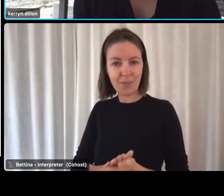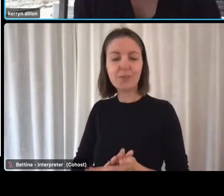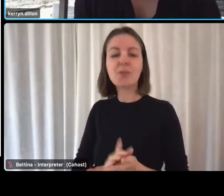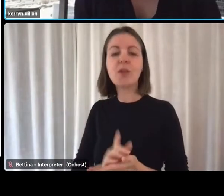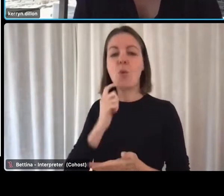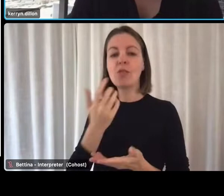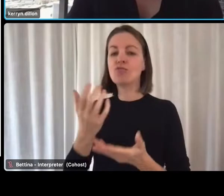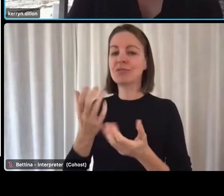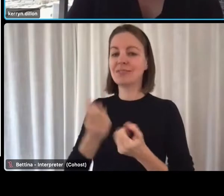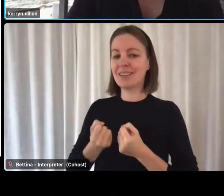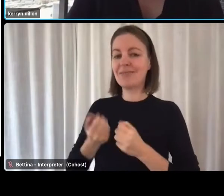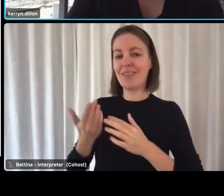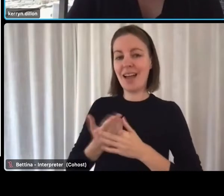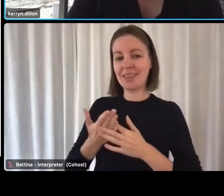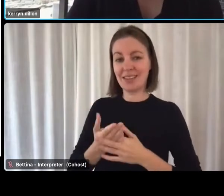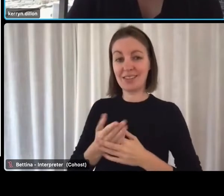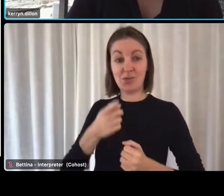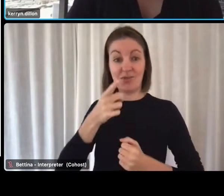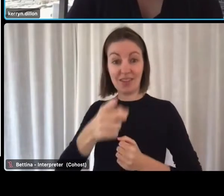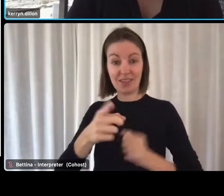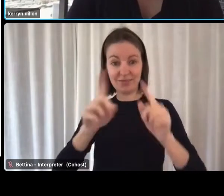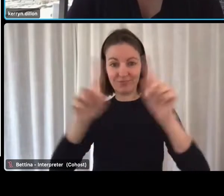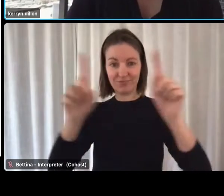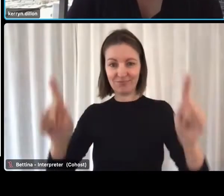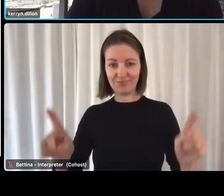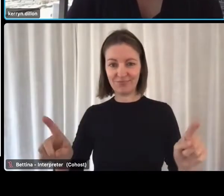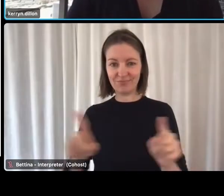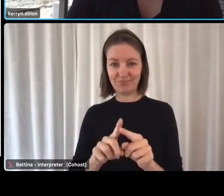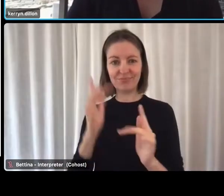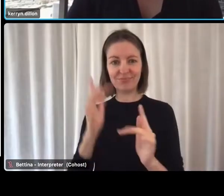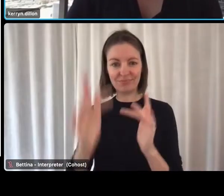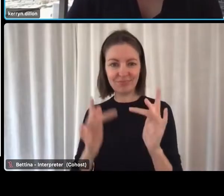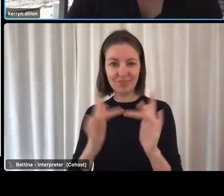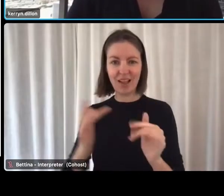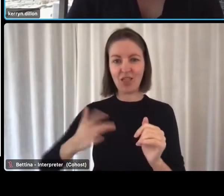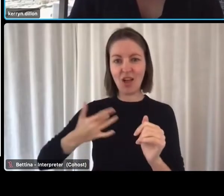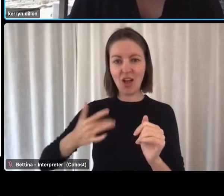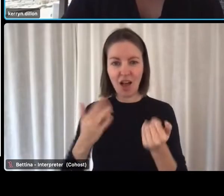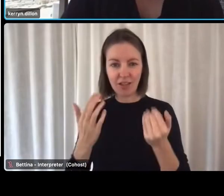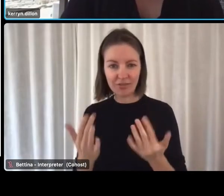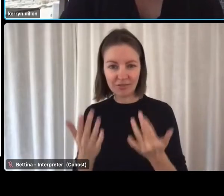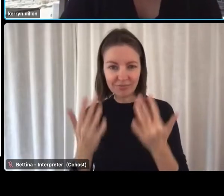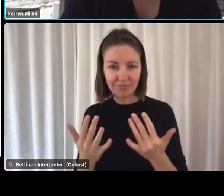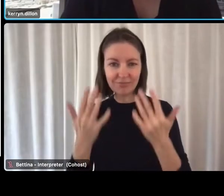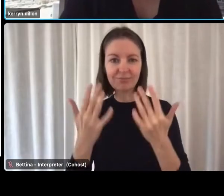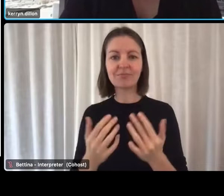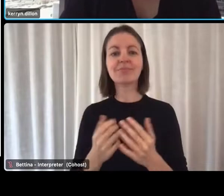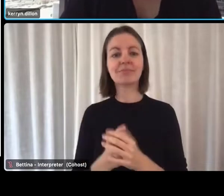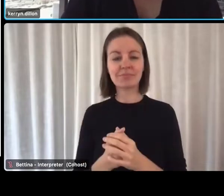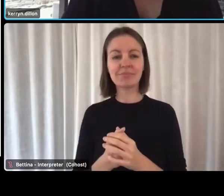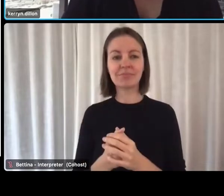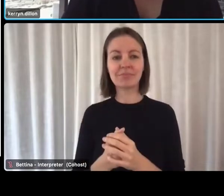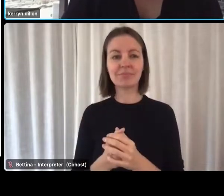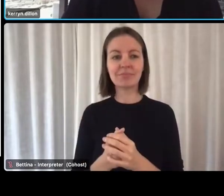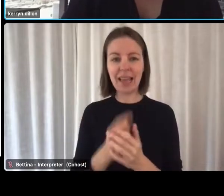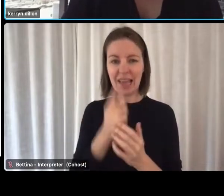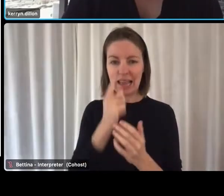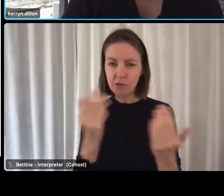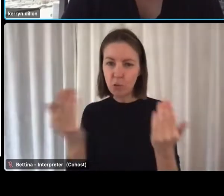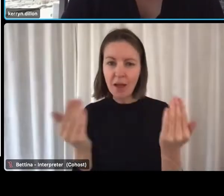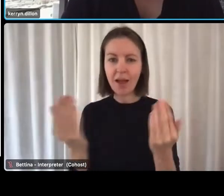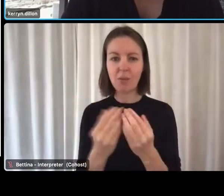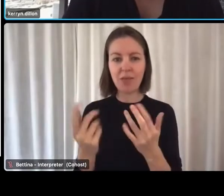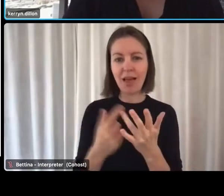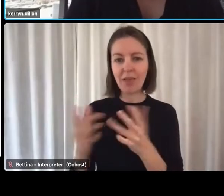visual dashboard on your workforce demographics and live but de-identified benchmarking data against other providers.